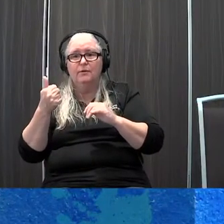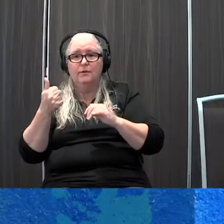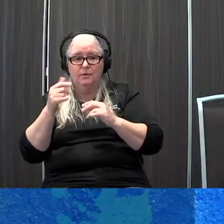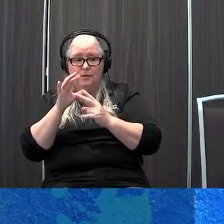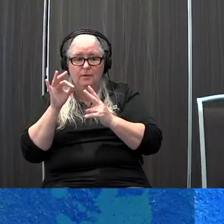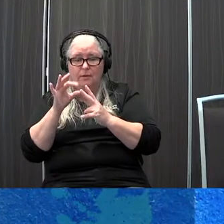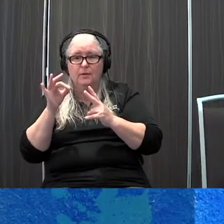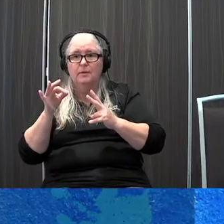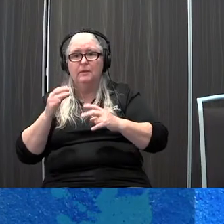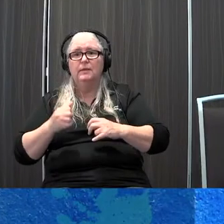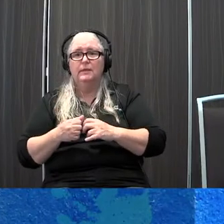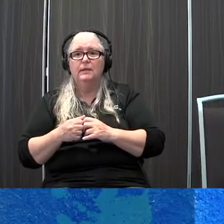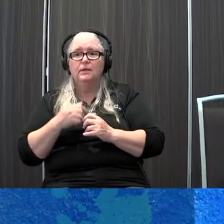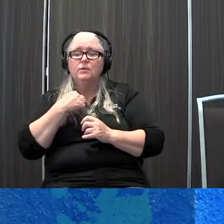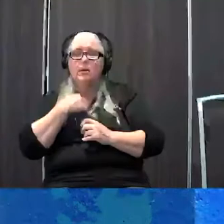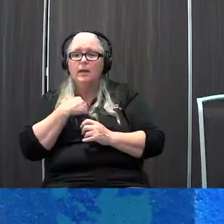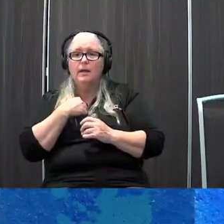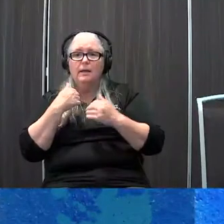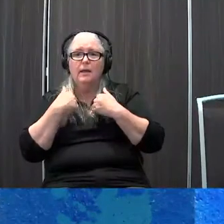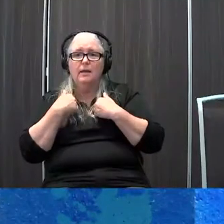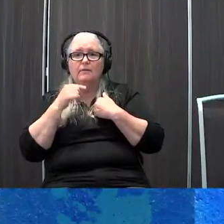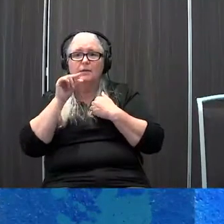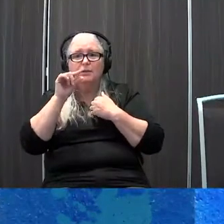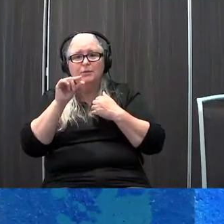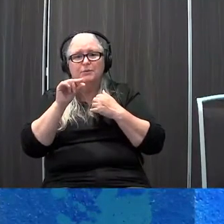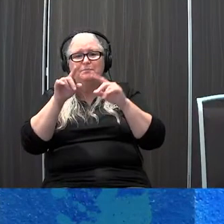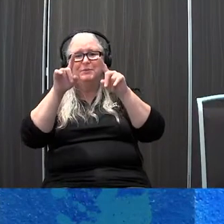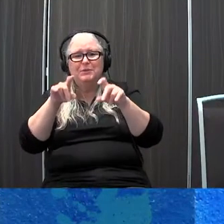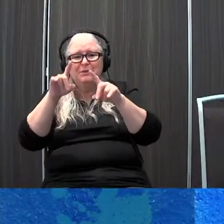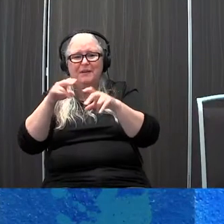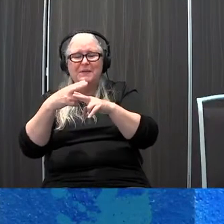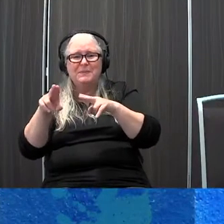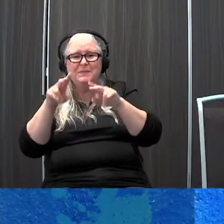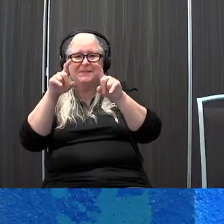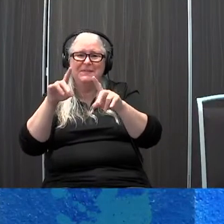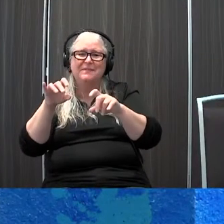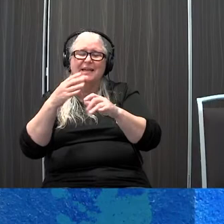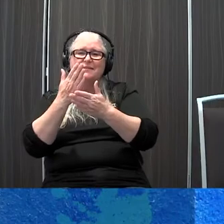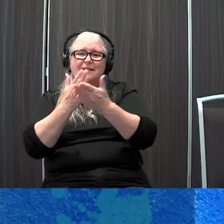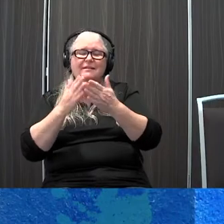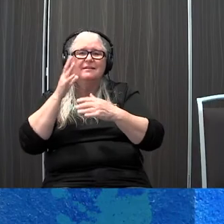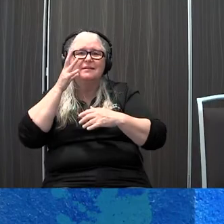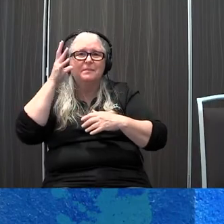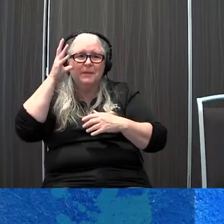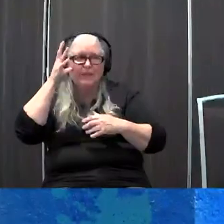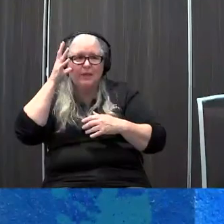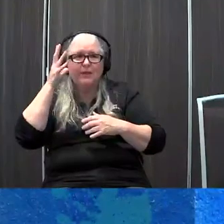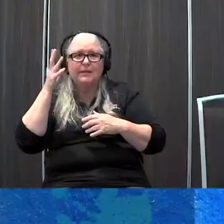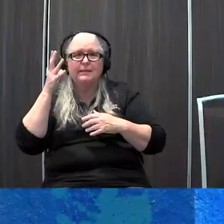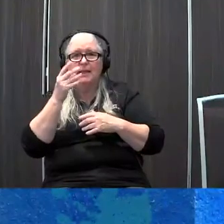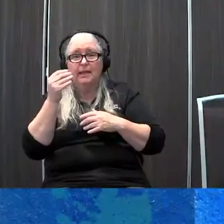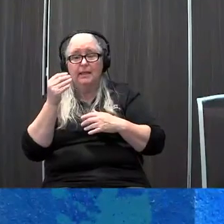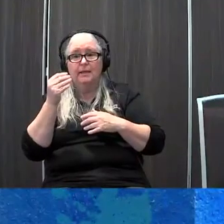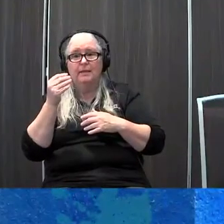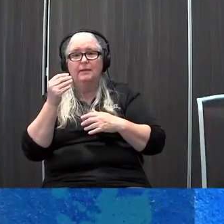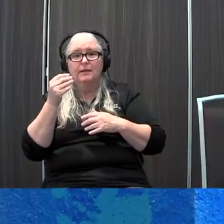so I kind of took a little survey from some parents and social